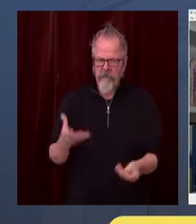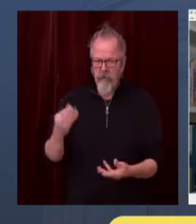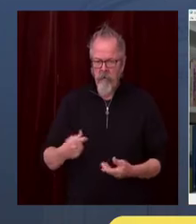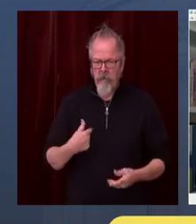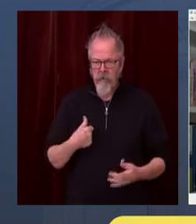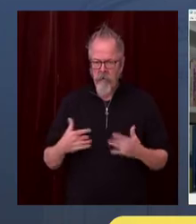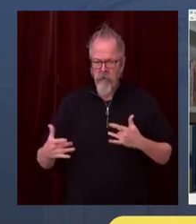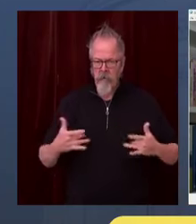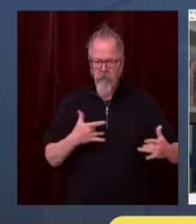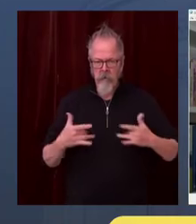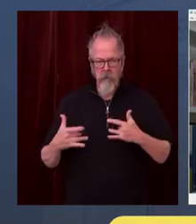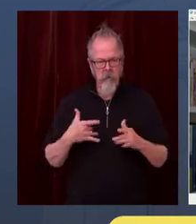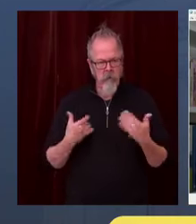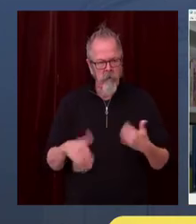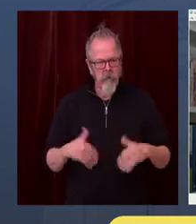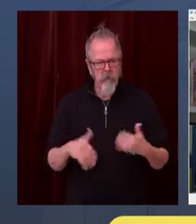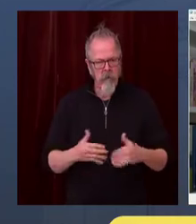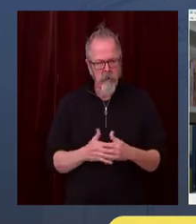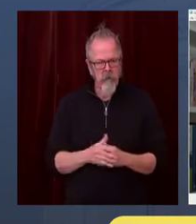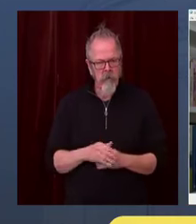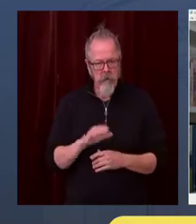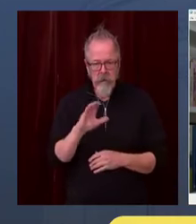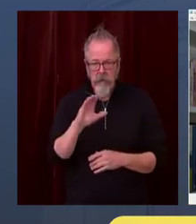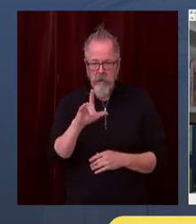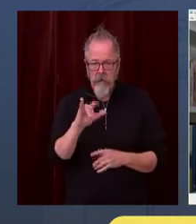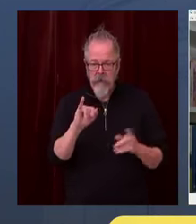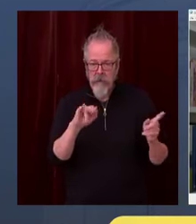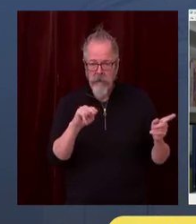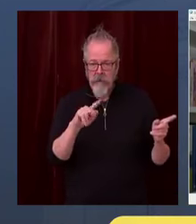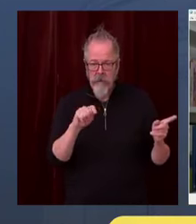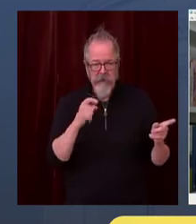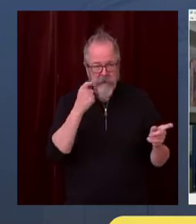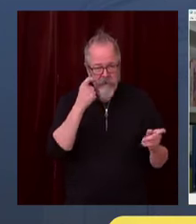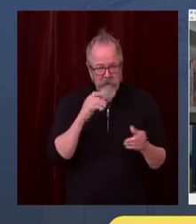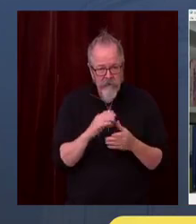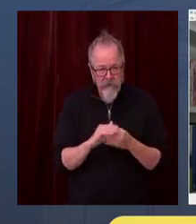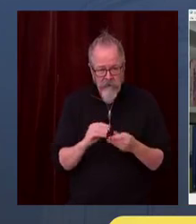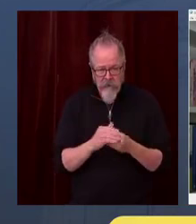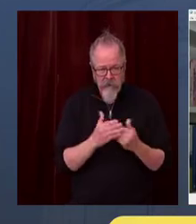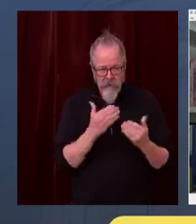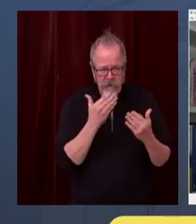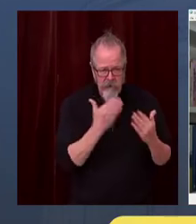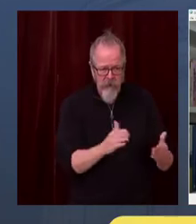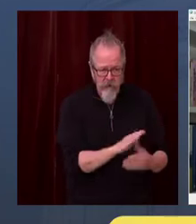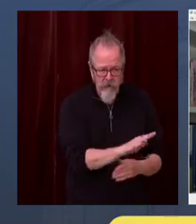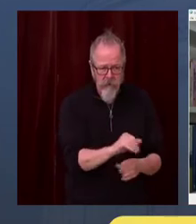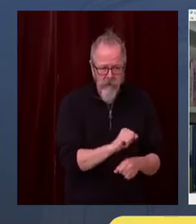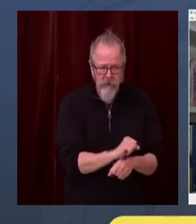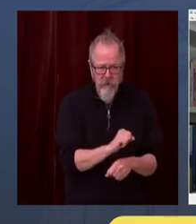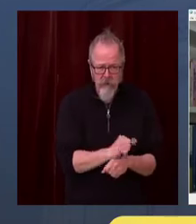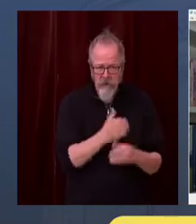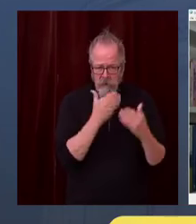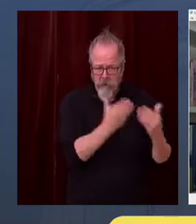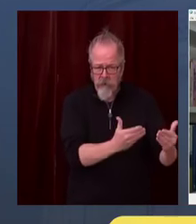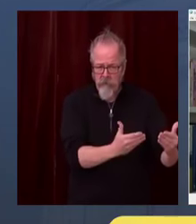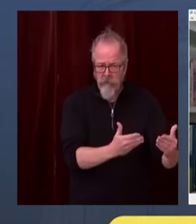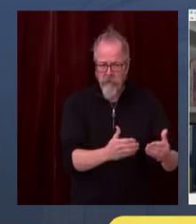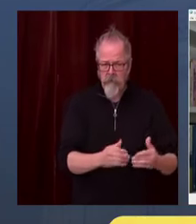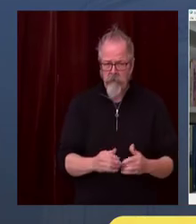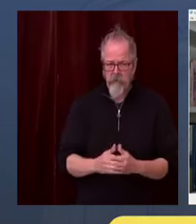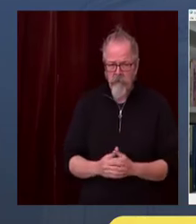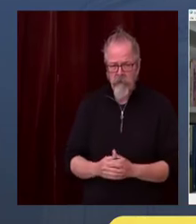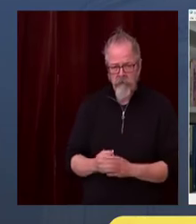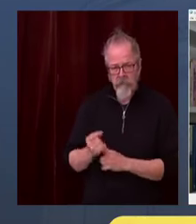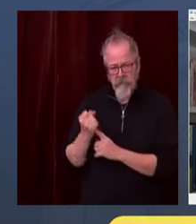is our moment. But, of course, this sacrifice is not evenly shared. It's difficult to imagine, but